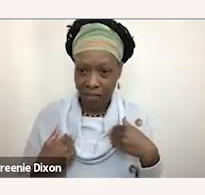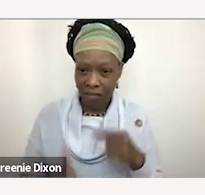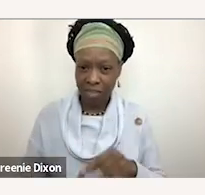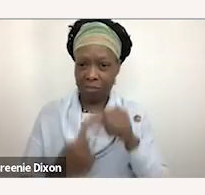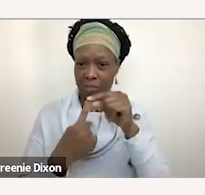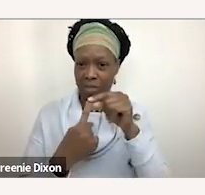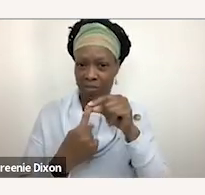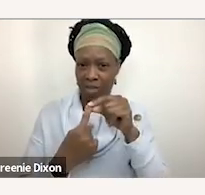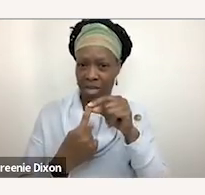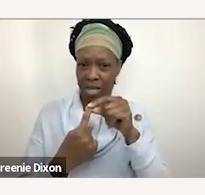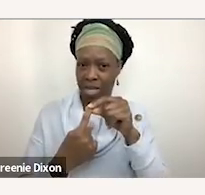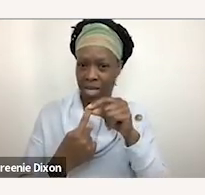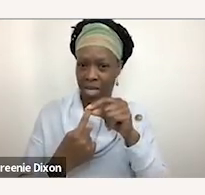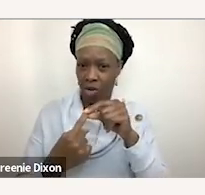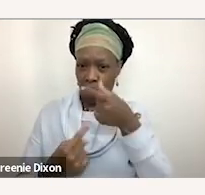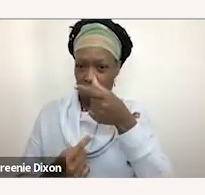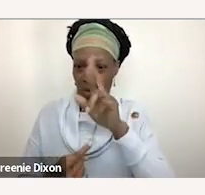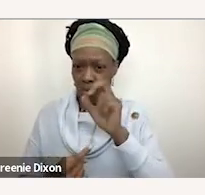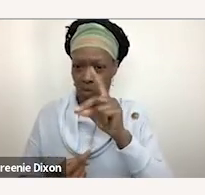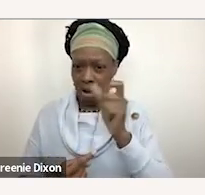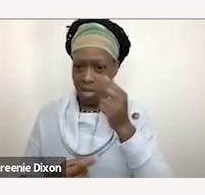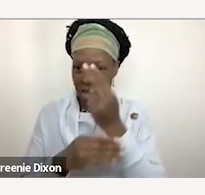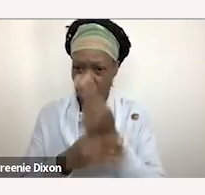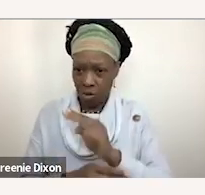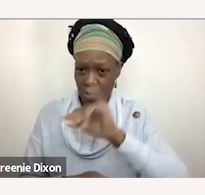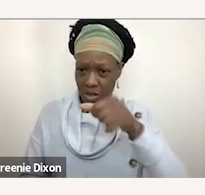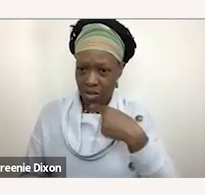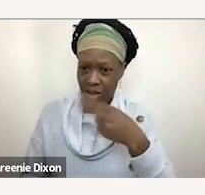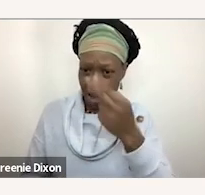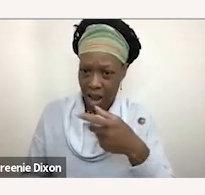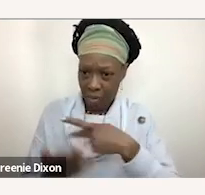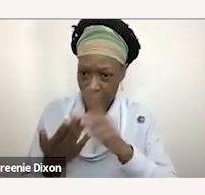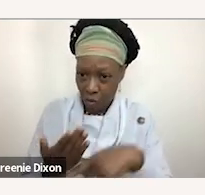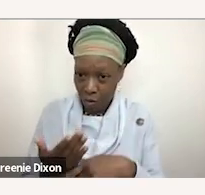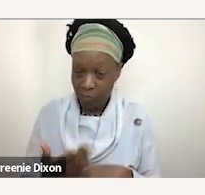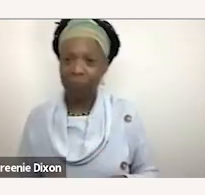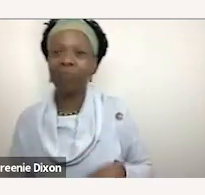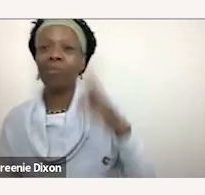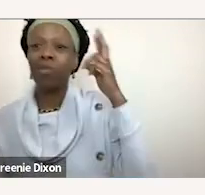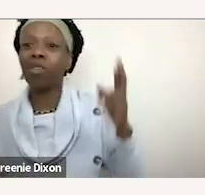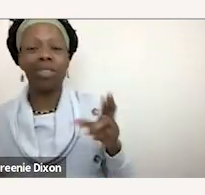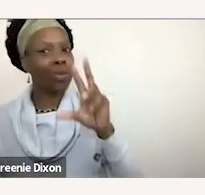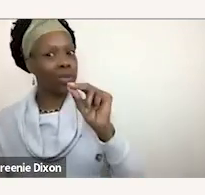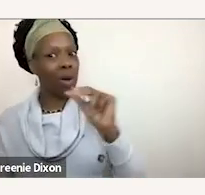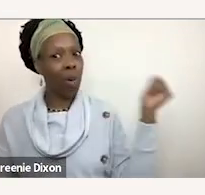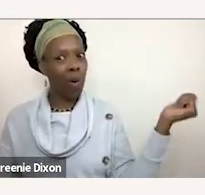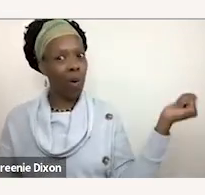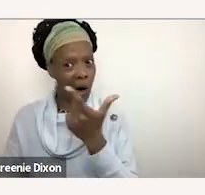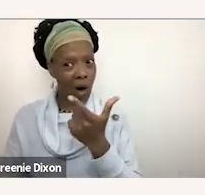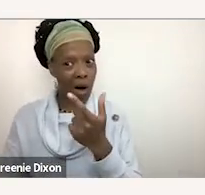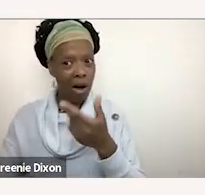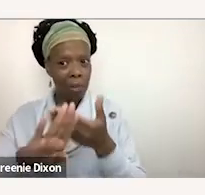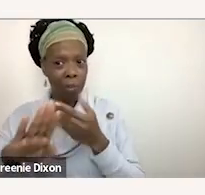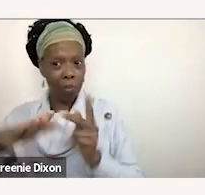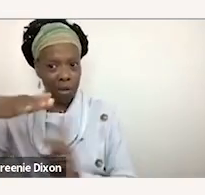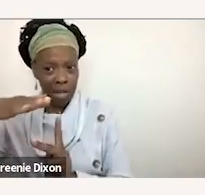specific grade or is it for all grades no so the just say hi program is actually from pre-k all the way up to